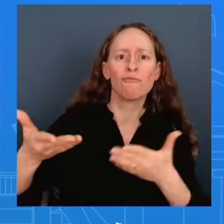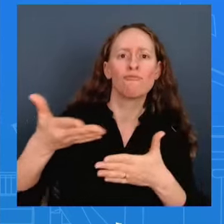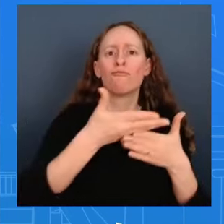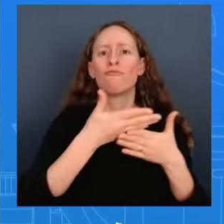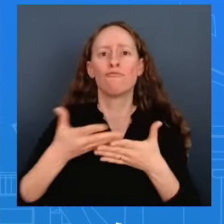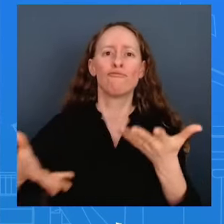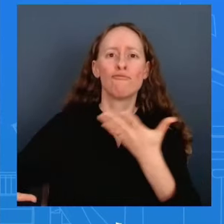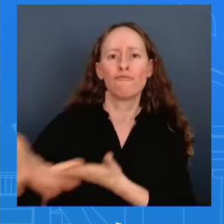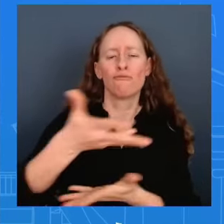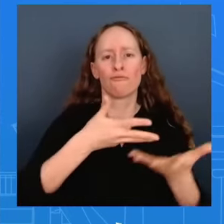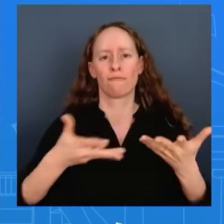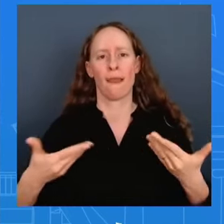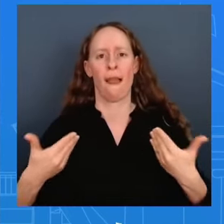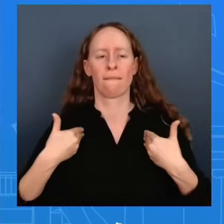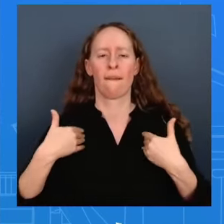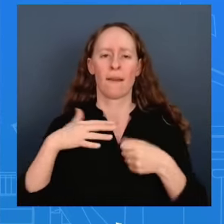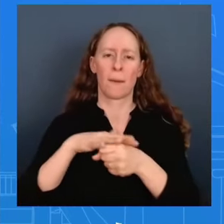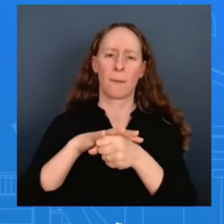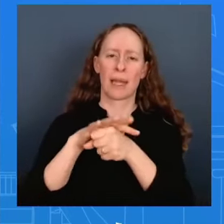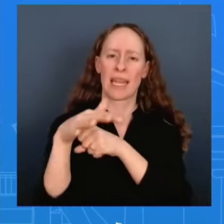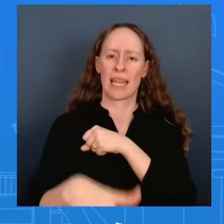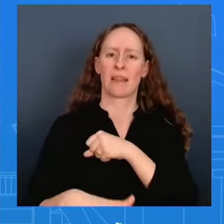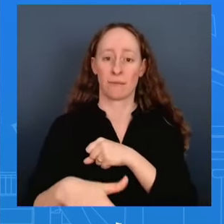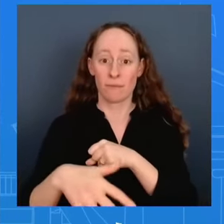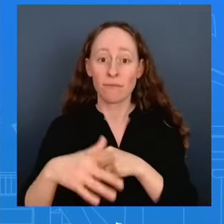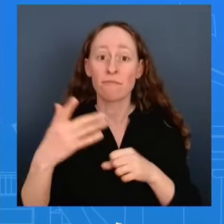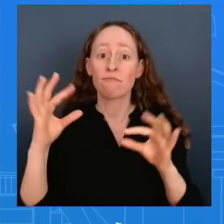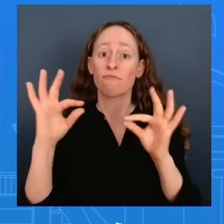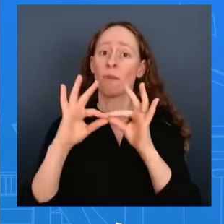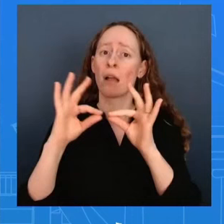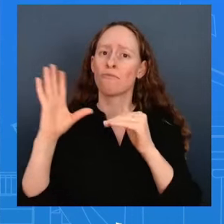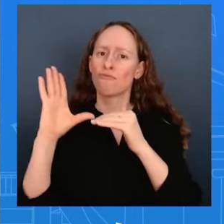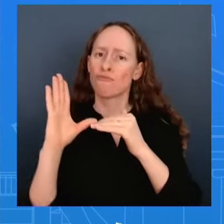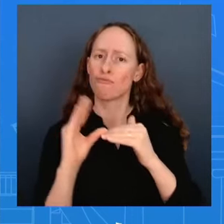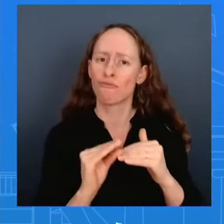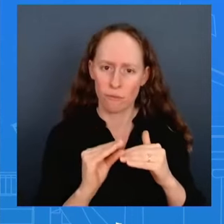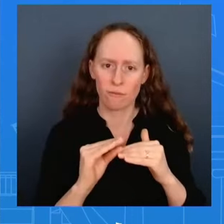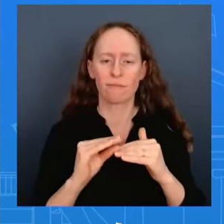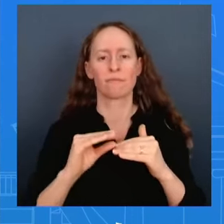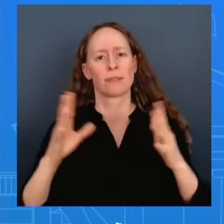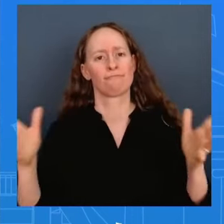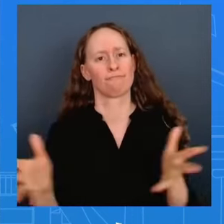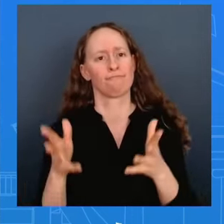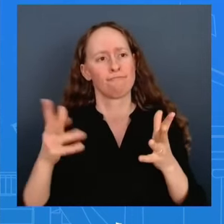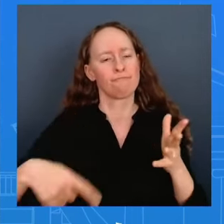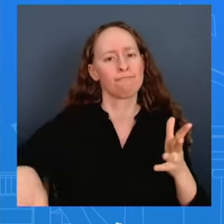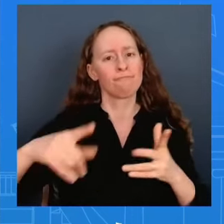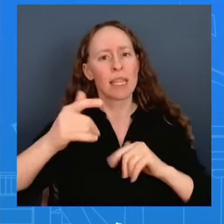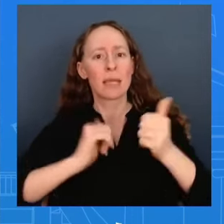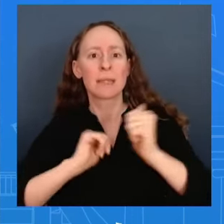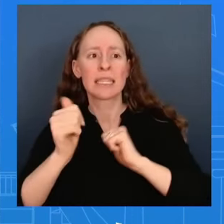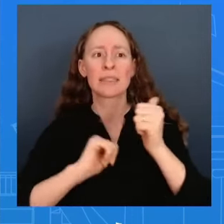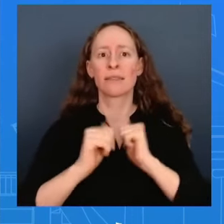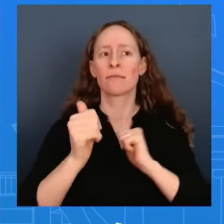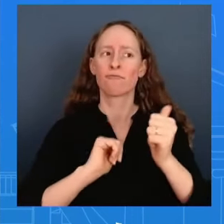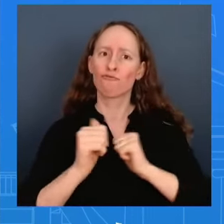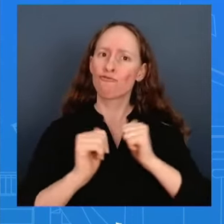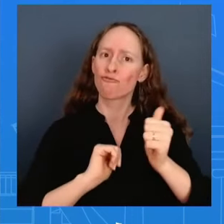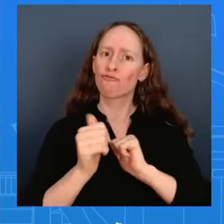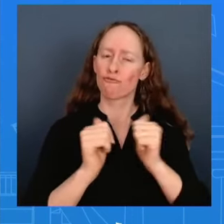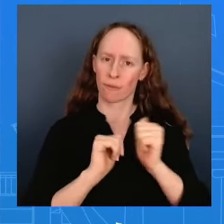outcompete the prc and encourage the elimination of practices that undercut american workers and businesses